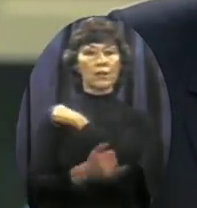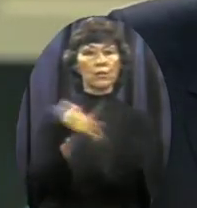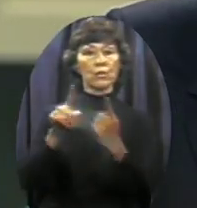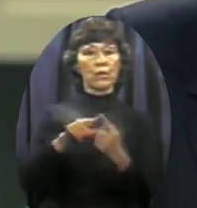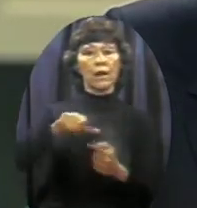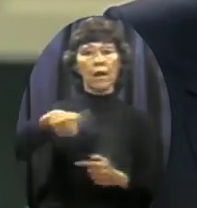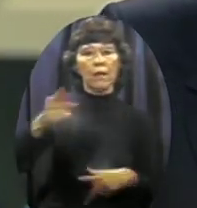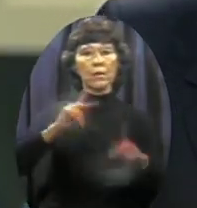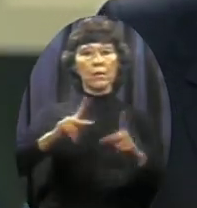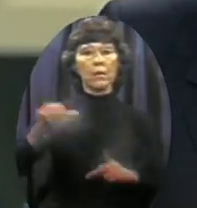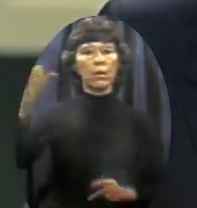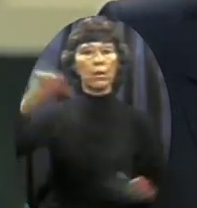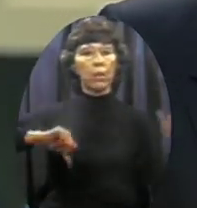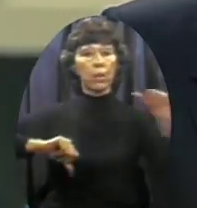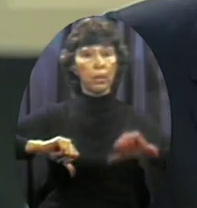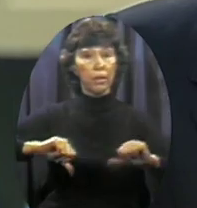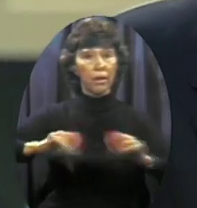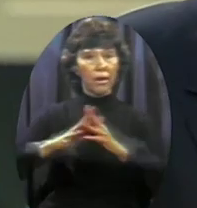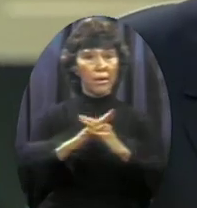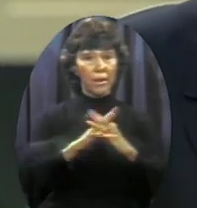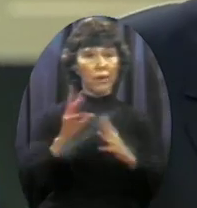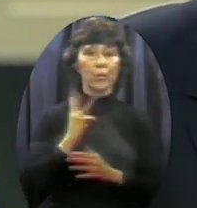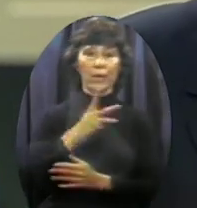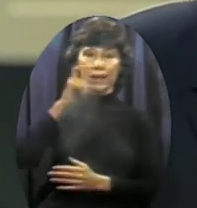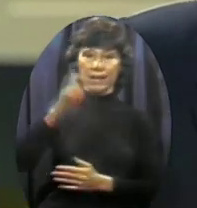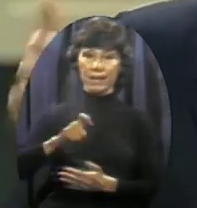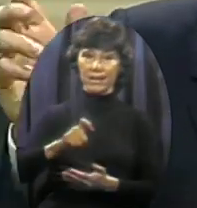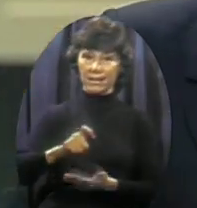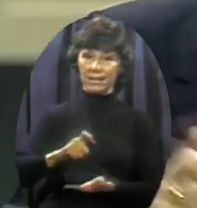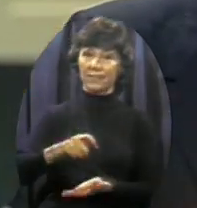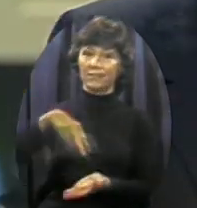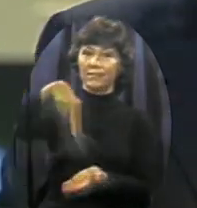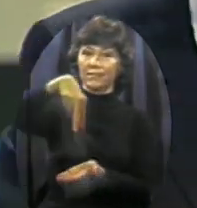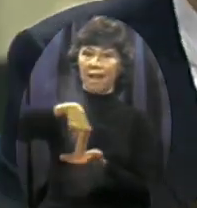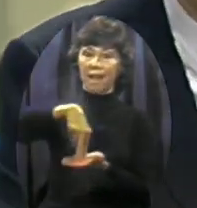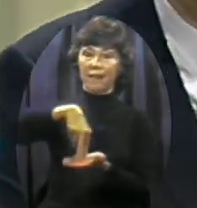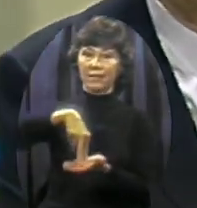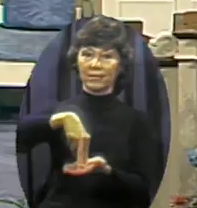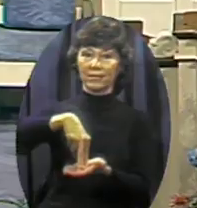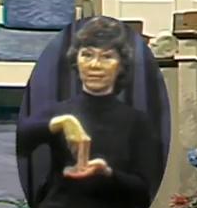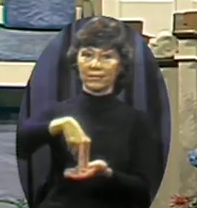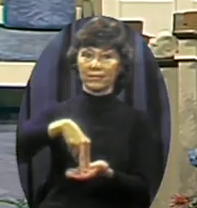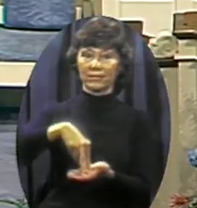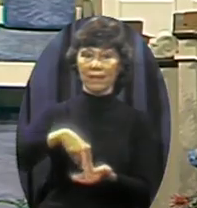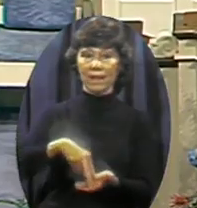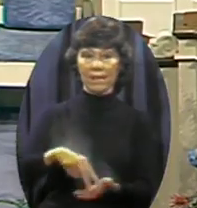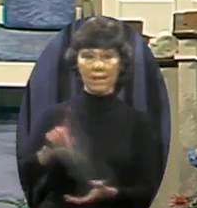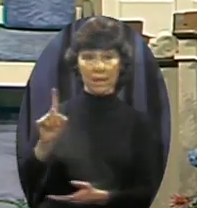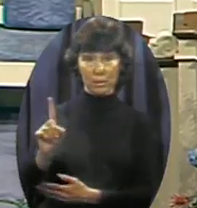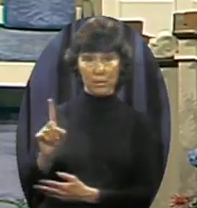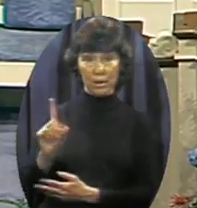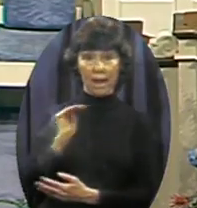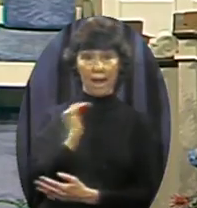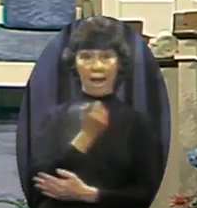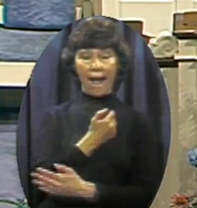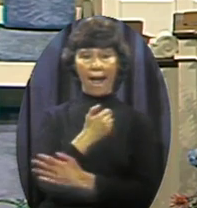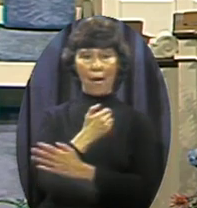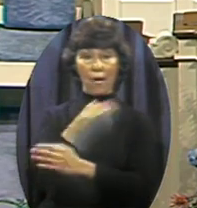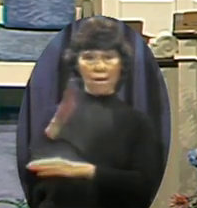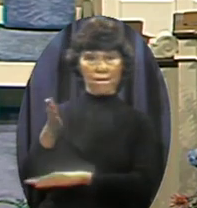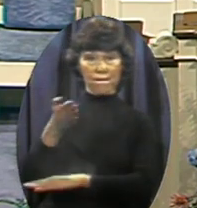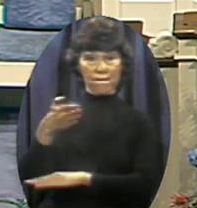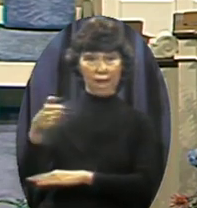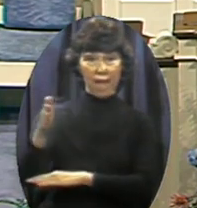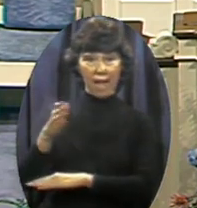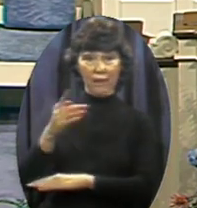down That's the first flag The red, white and blue But there's a second flag That is impacting upon the future